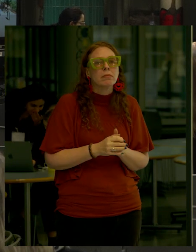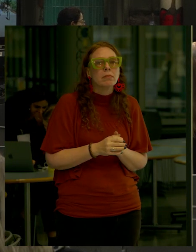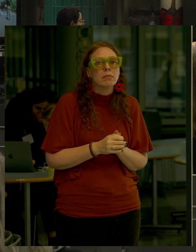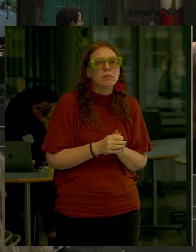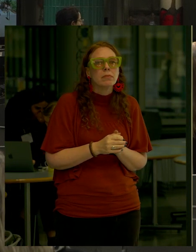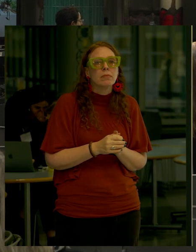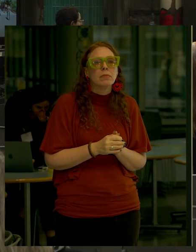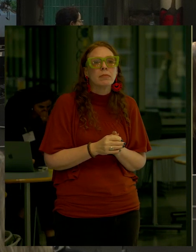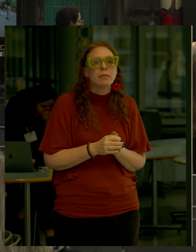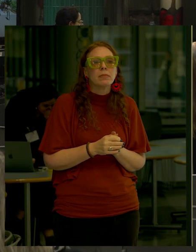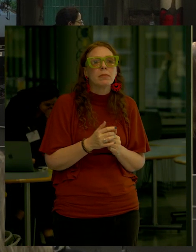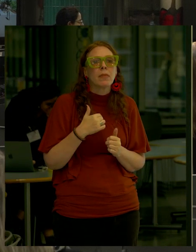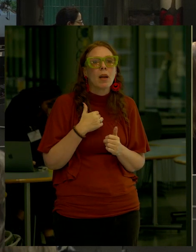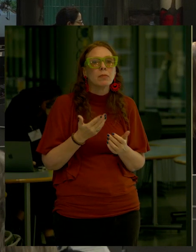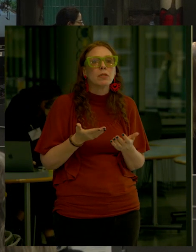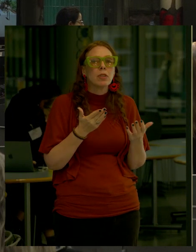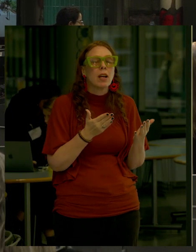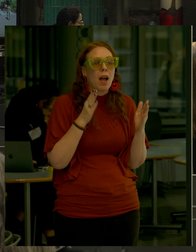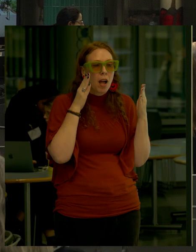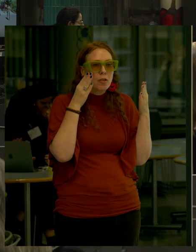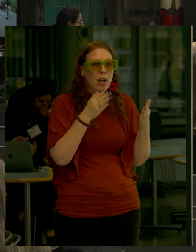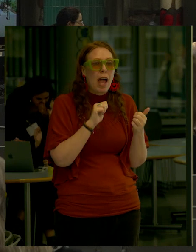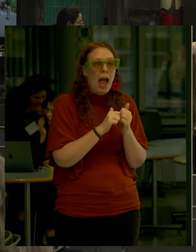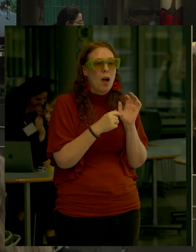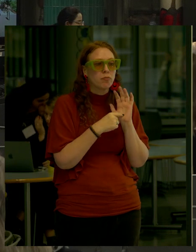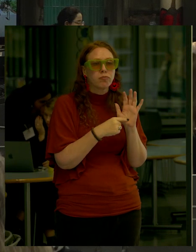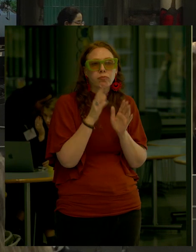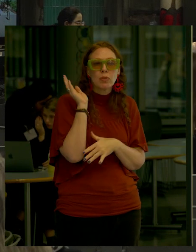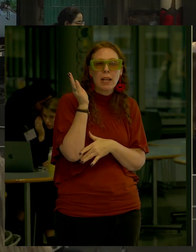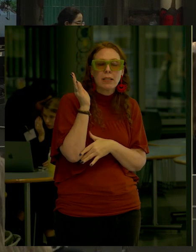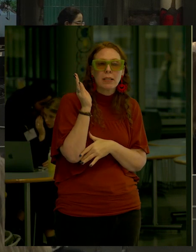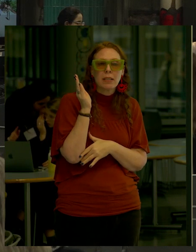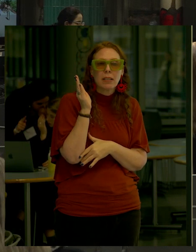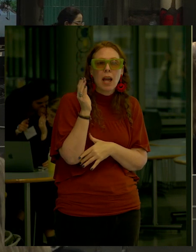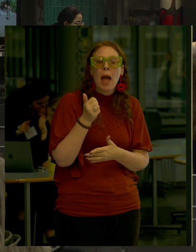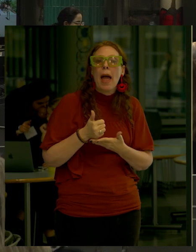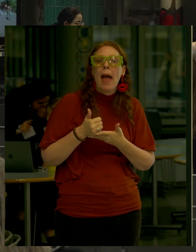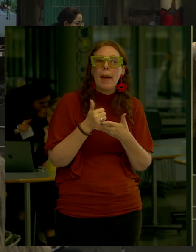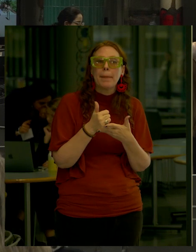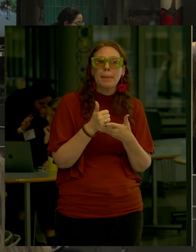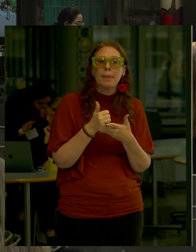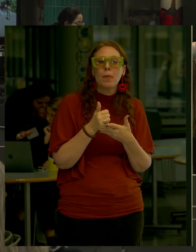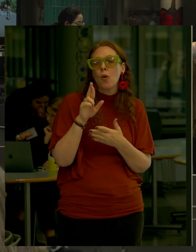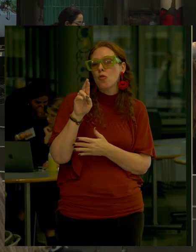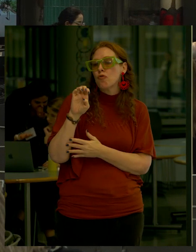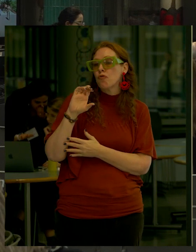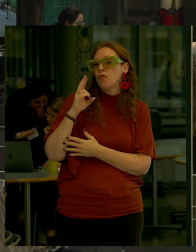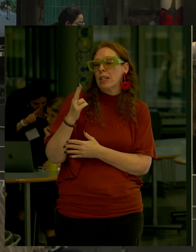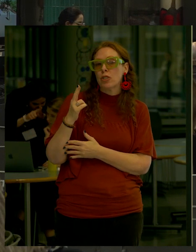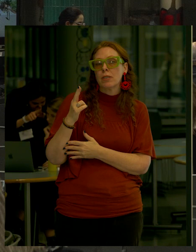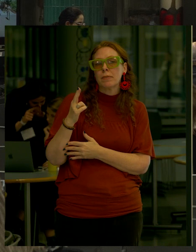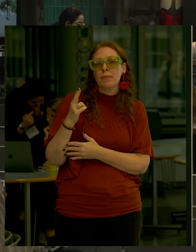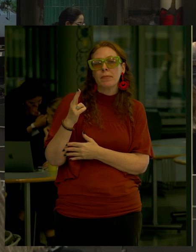of the things I would do is really concentrate on how you're presenting I think it would be helpful with the reach situation